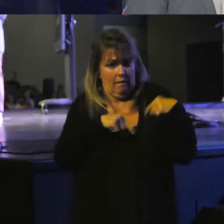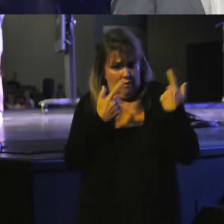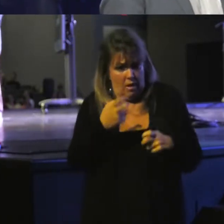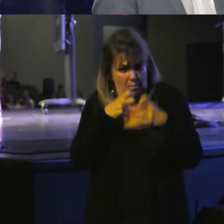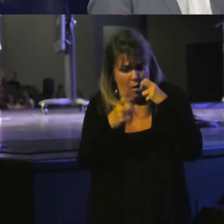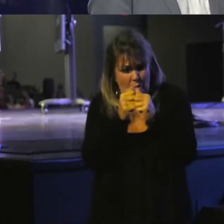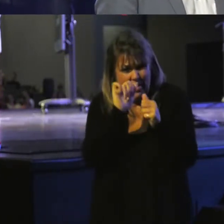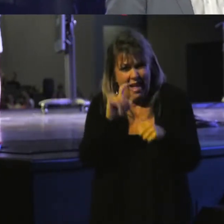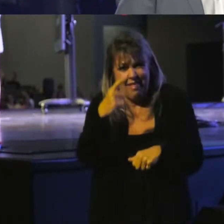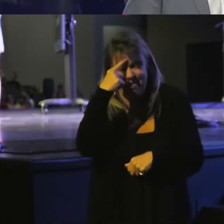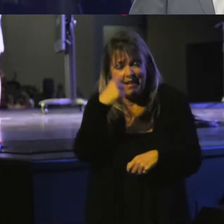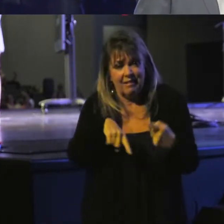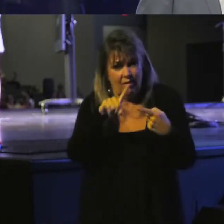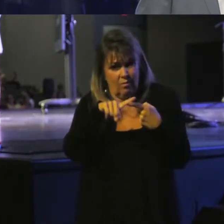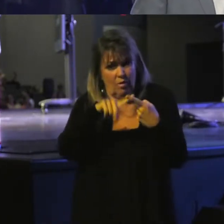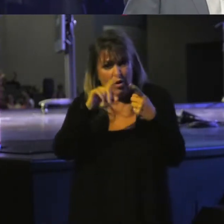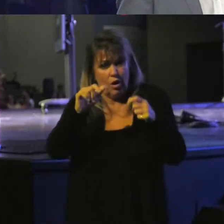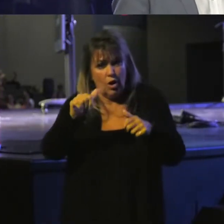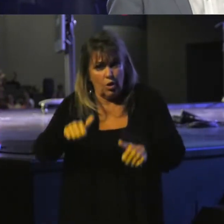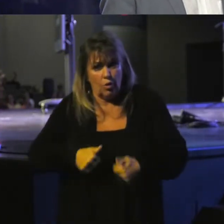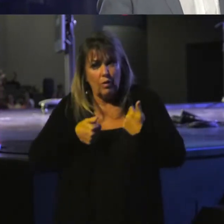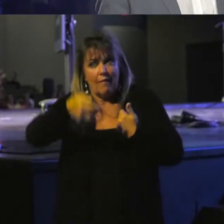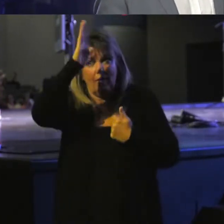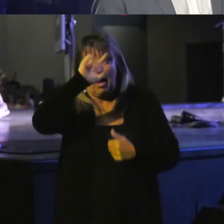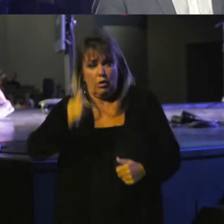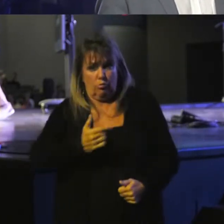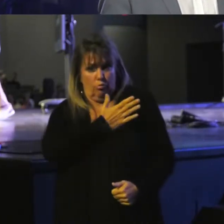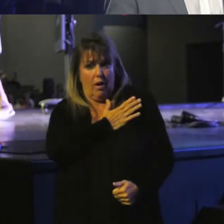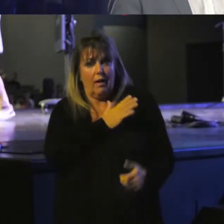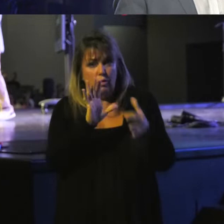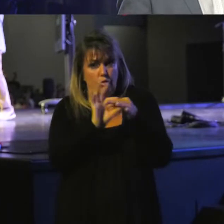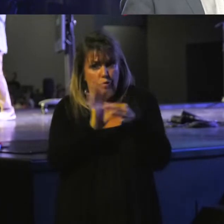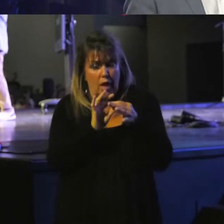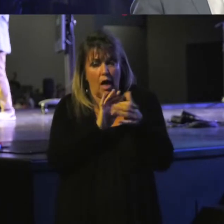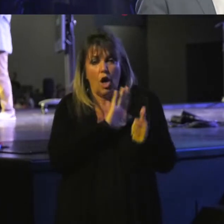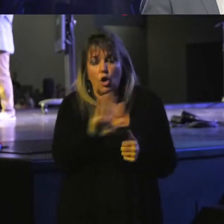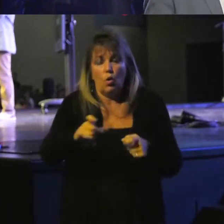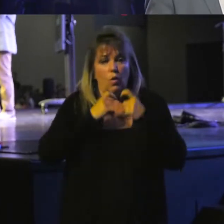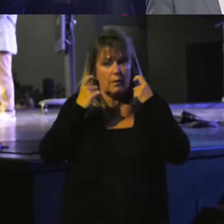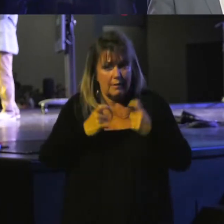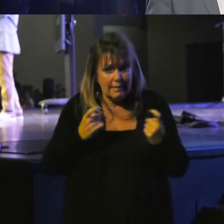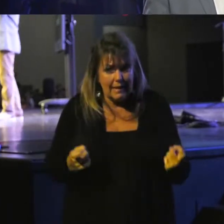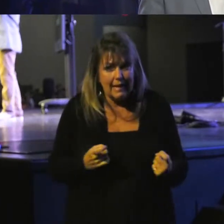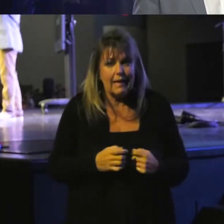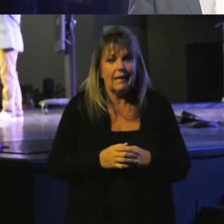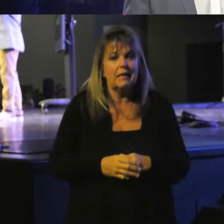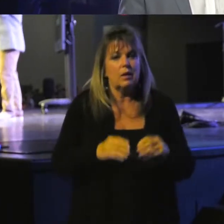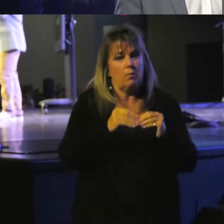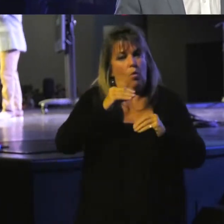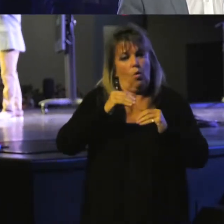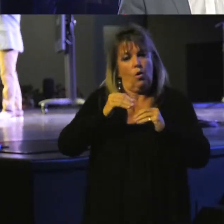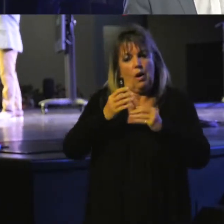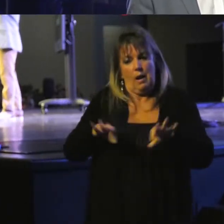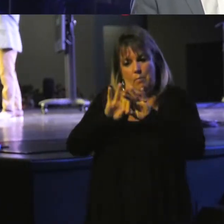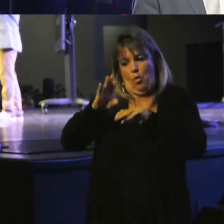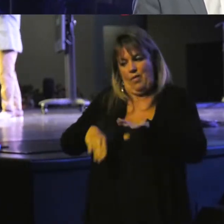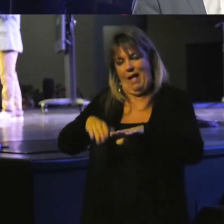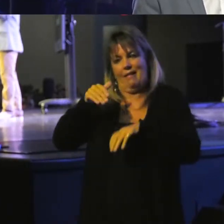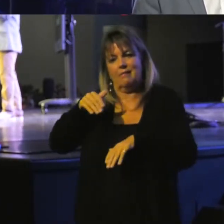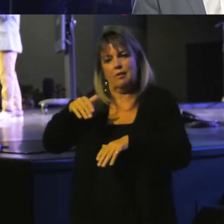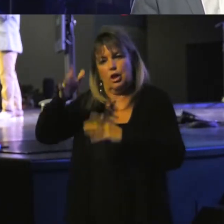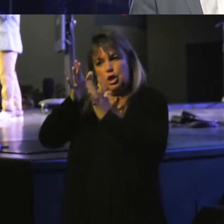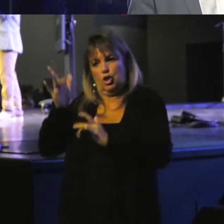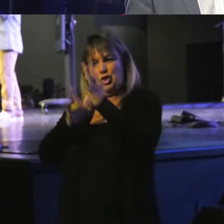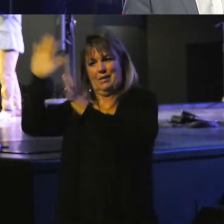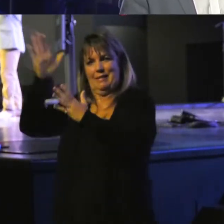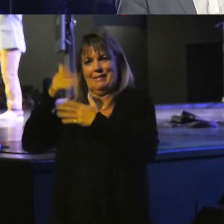one, you're limiting the grace of God. You're saying that your sin outweighs the sacrifice of